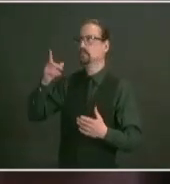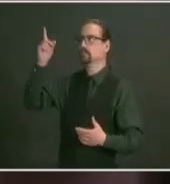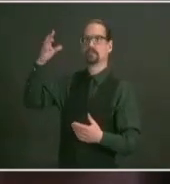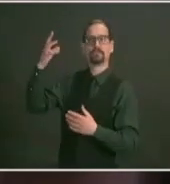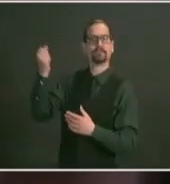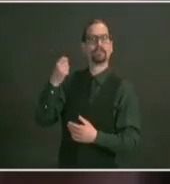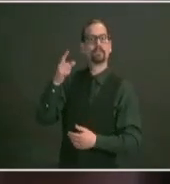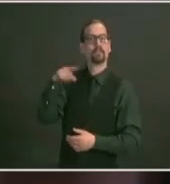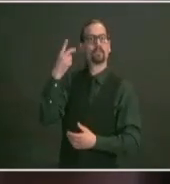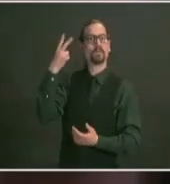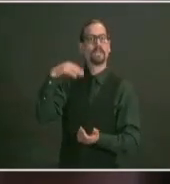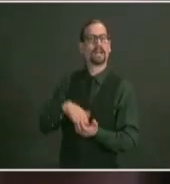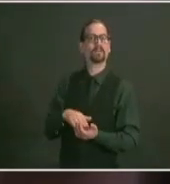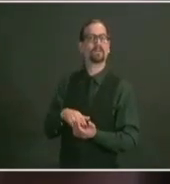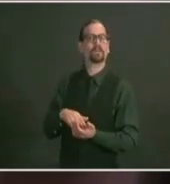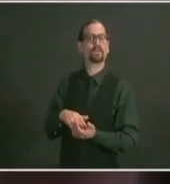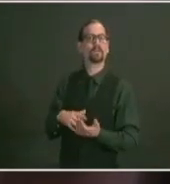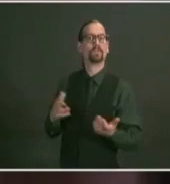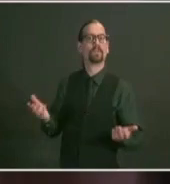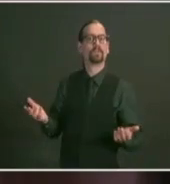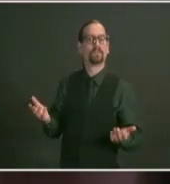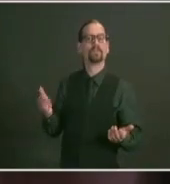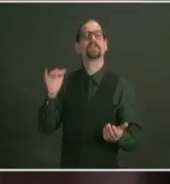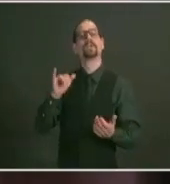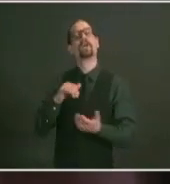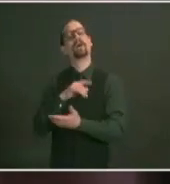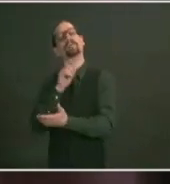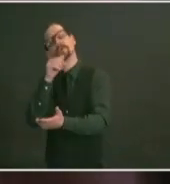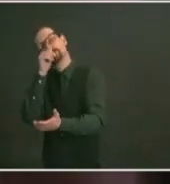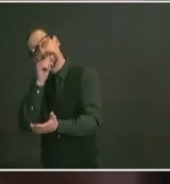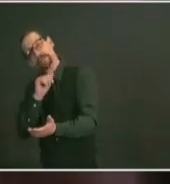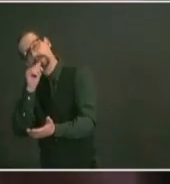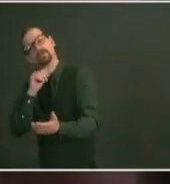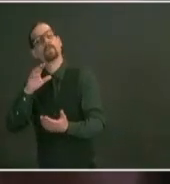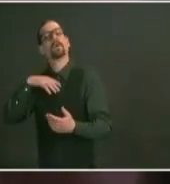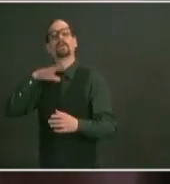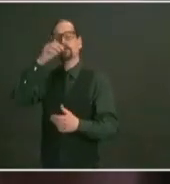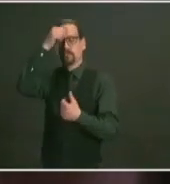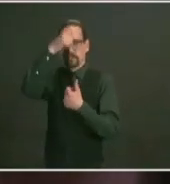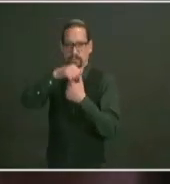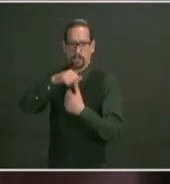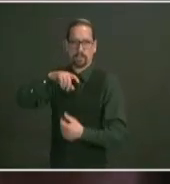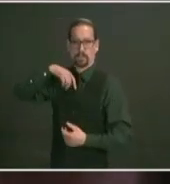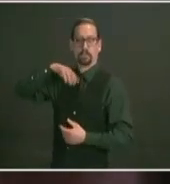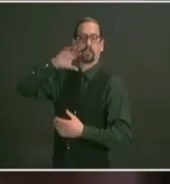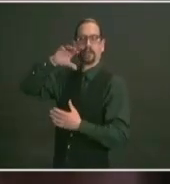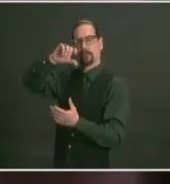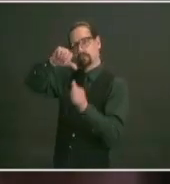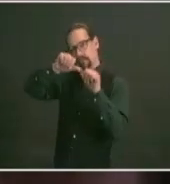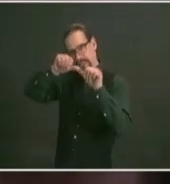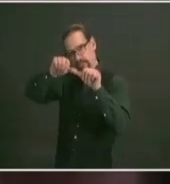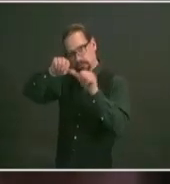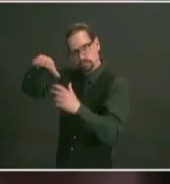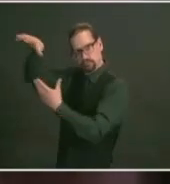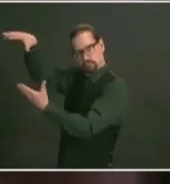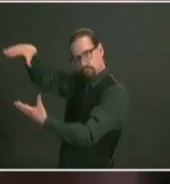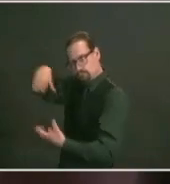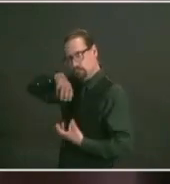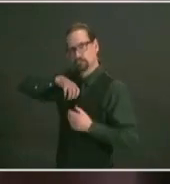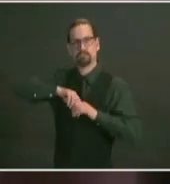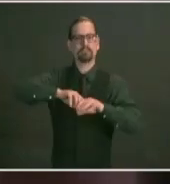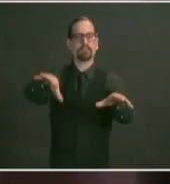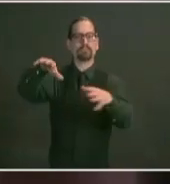week please be patient with us as we continue to get more vaccine we will get it into more arms and we will have that additional